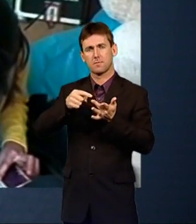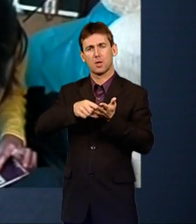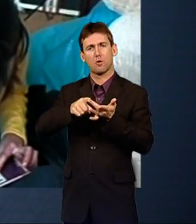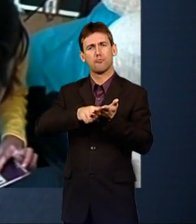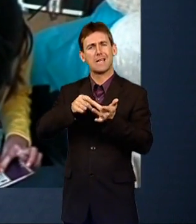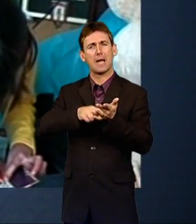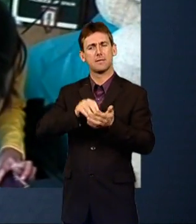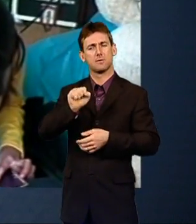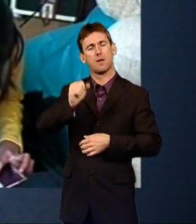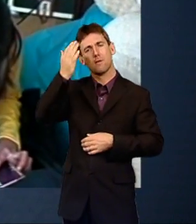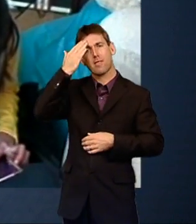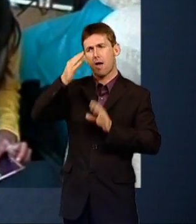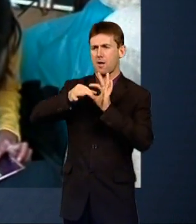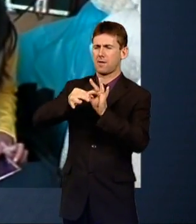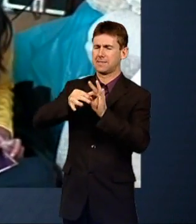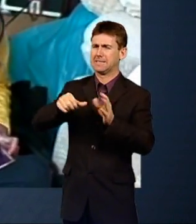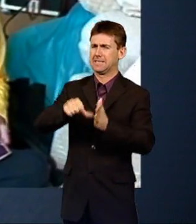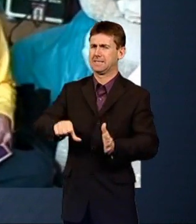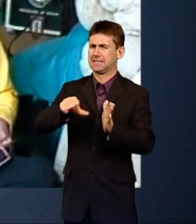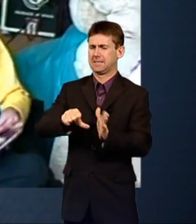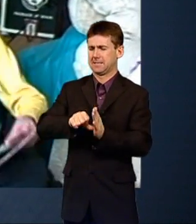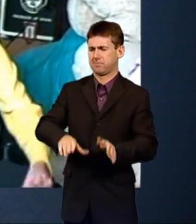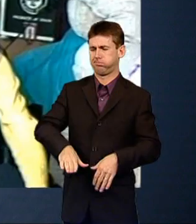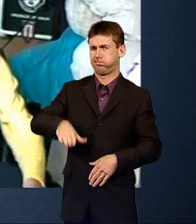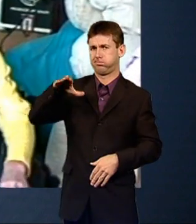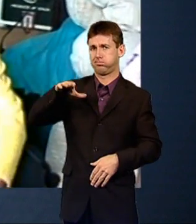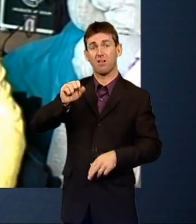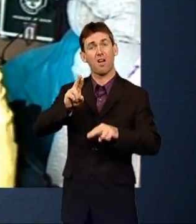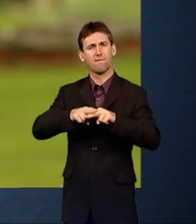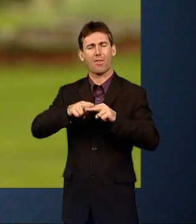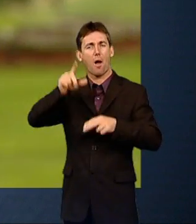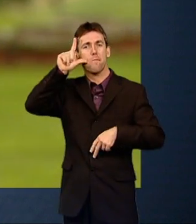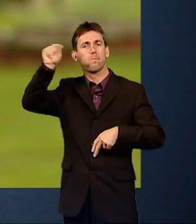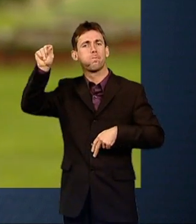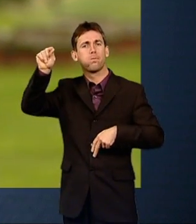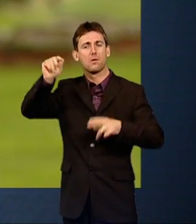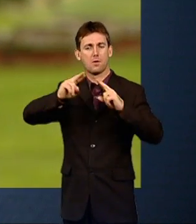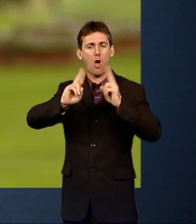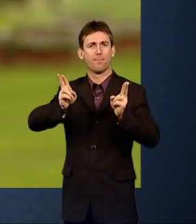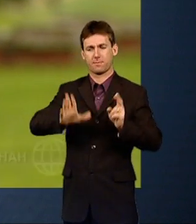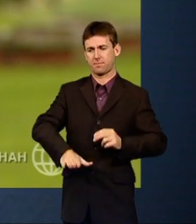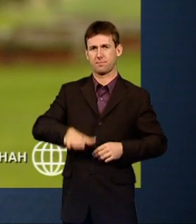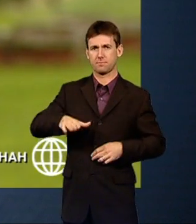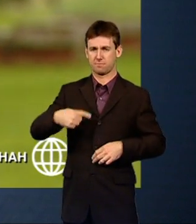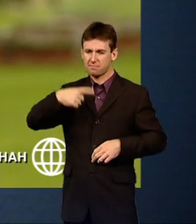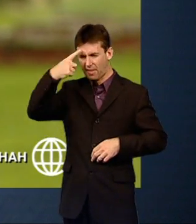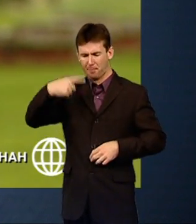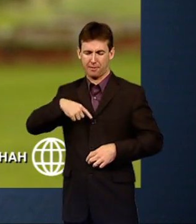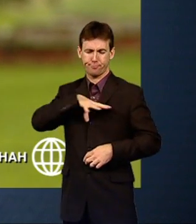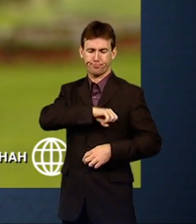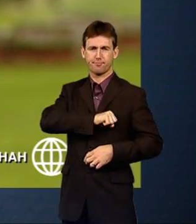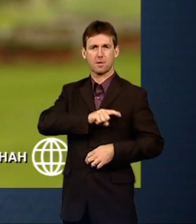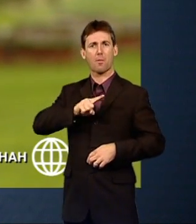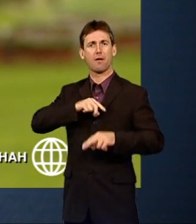and her dad left home when she was still a baby. I think it damaged me, him not being there constantly.